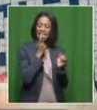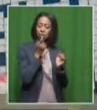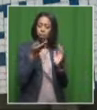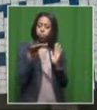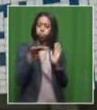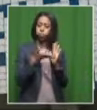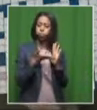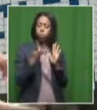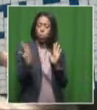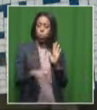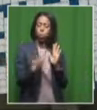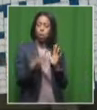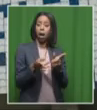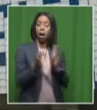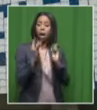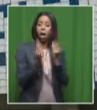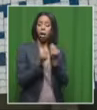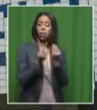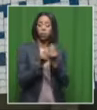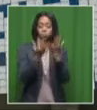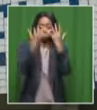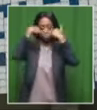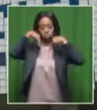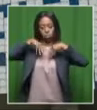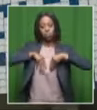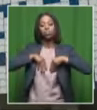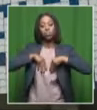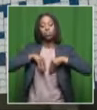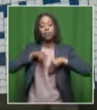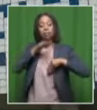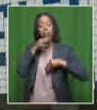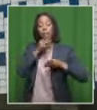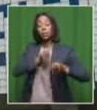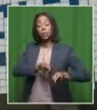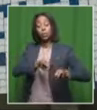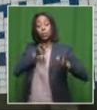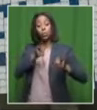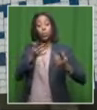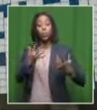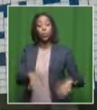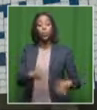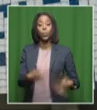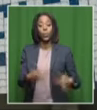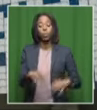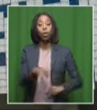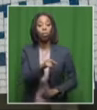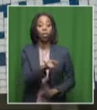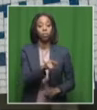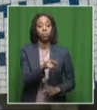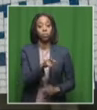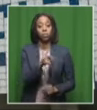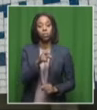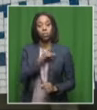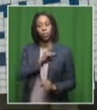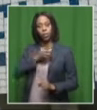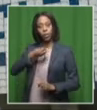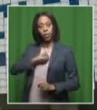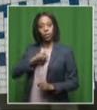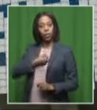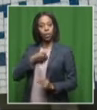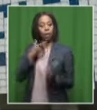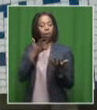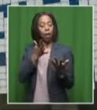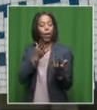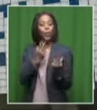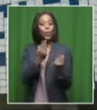all the toxins that goes right into your lungs. So it's actually an extremely dangerous habit that young people have not